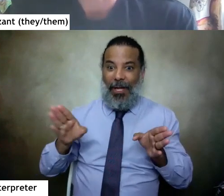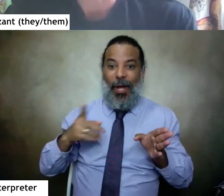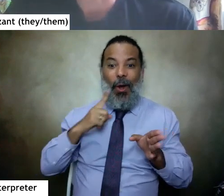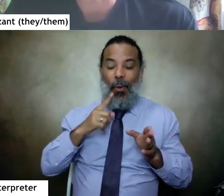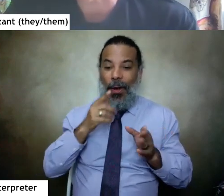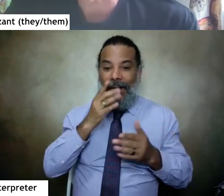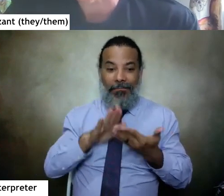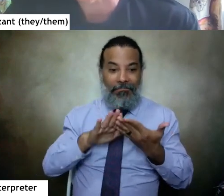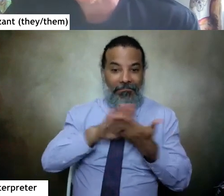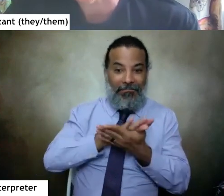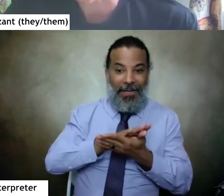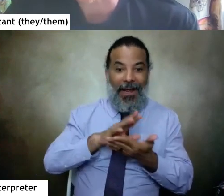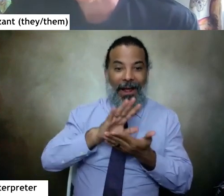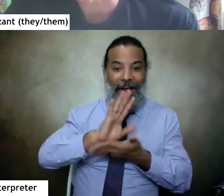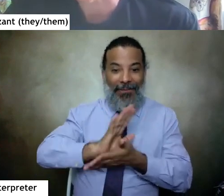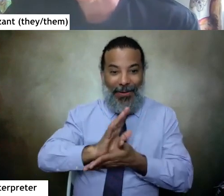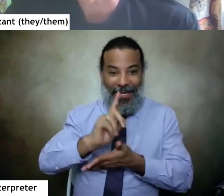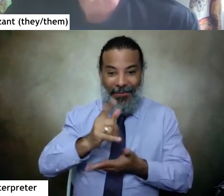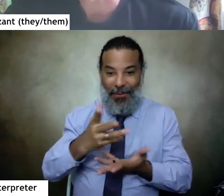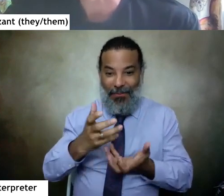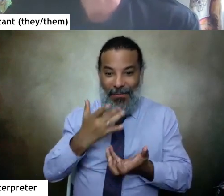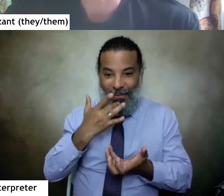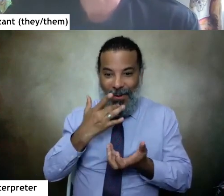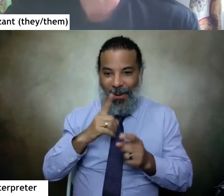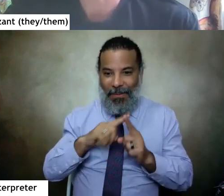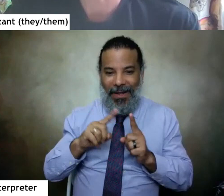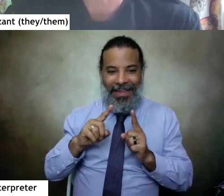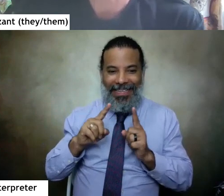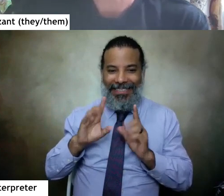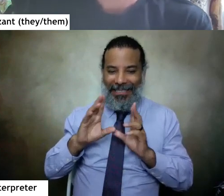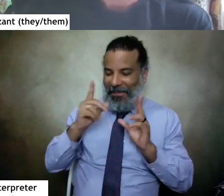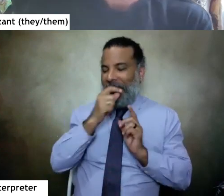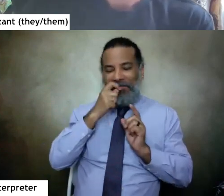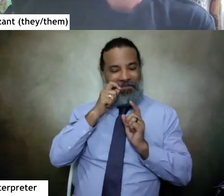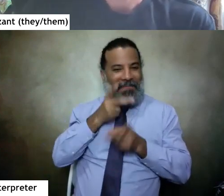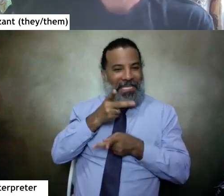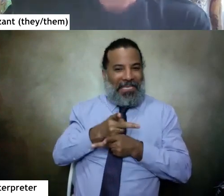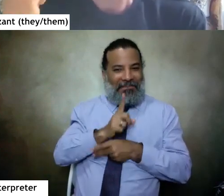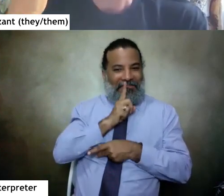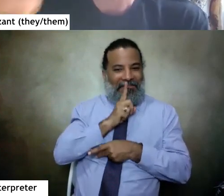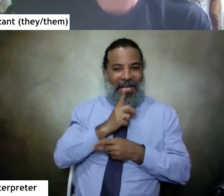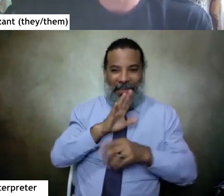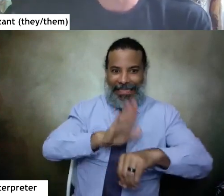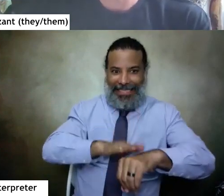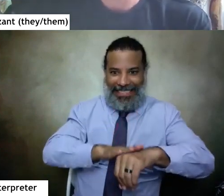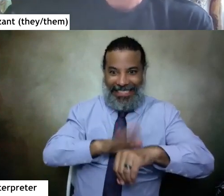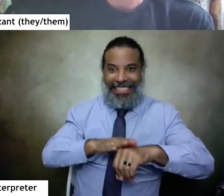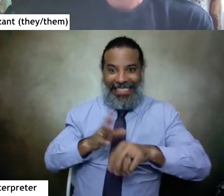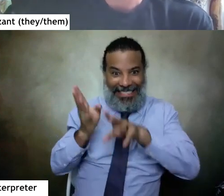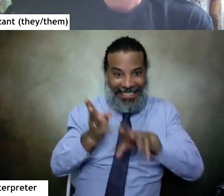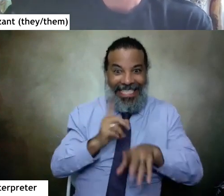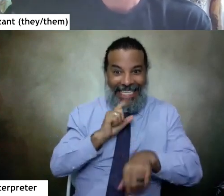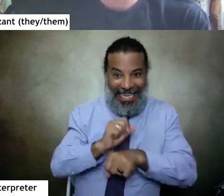hide our video later if the two of you decide you want it to be out for a bit but just so you're aware this is live